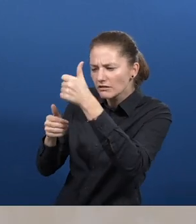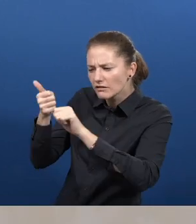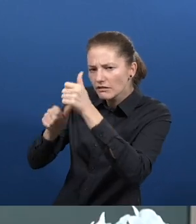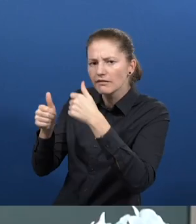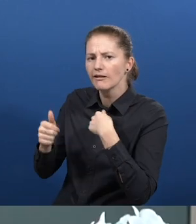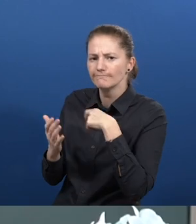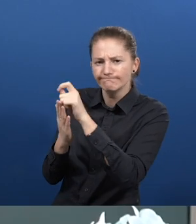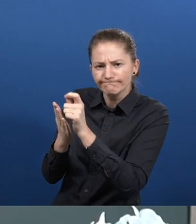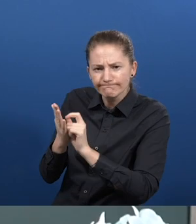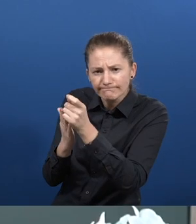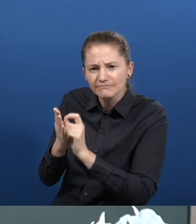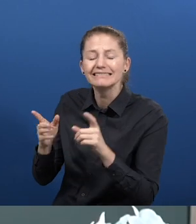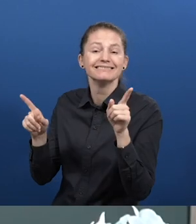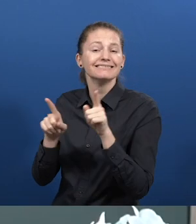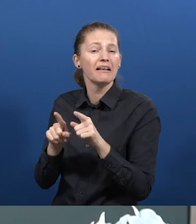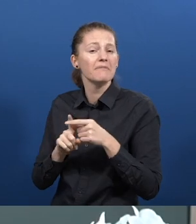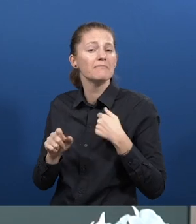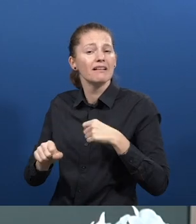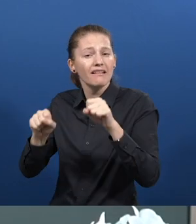life condition is more improving.